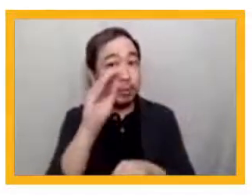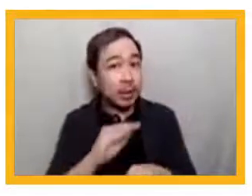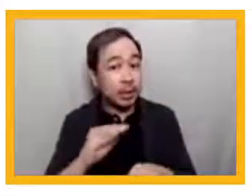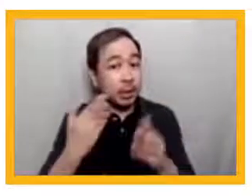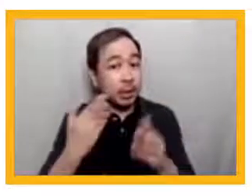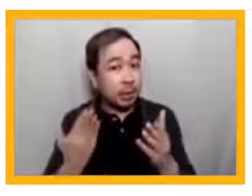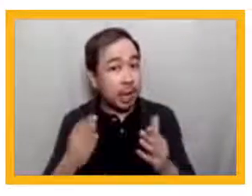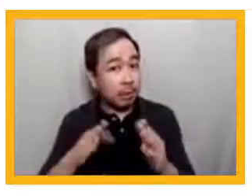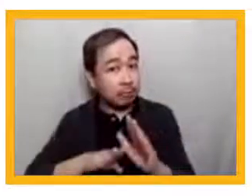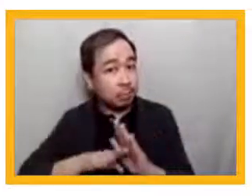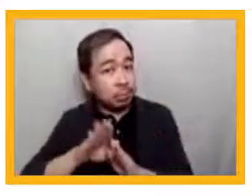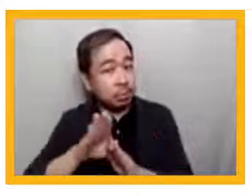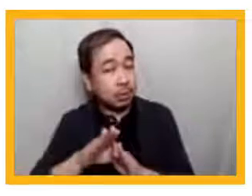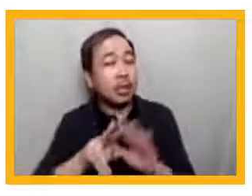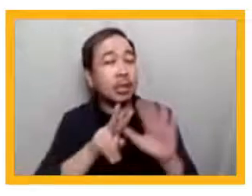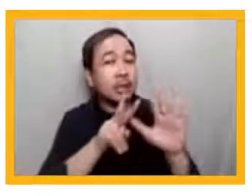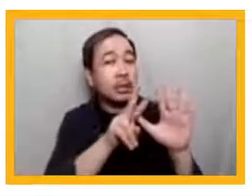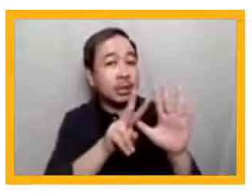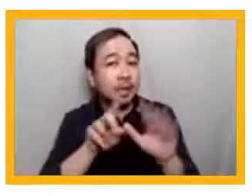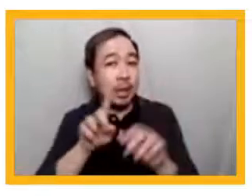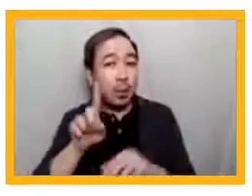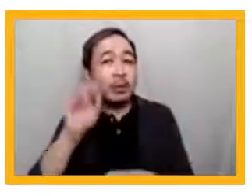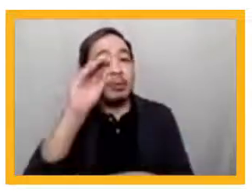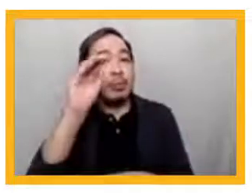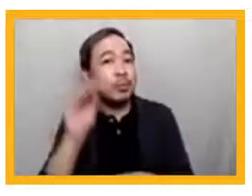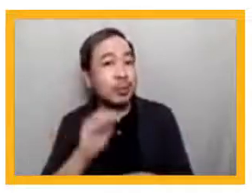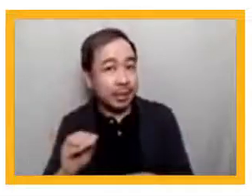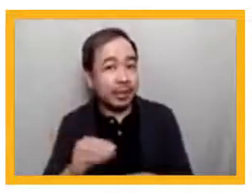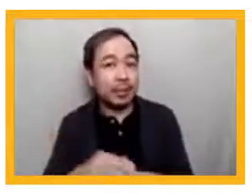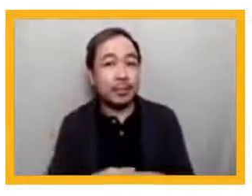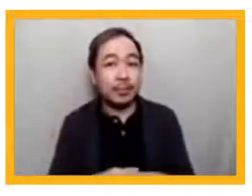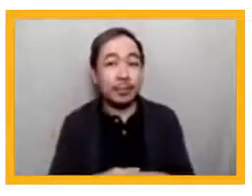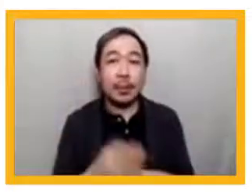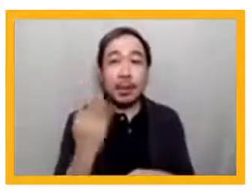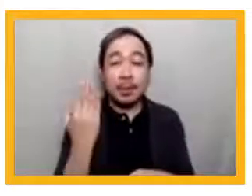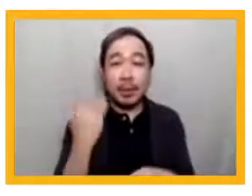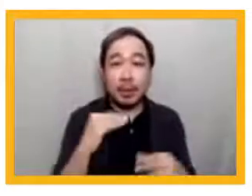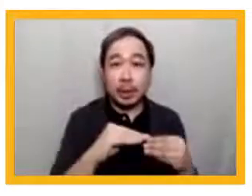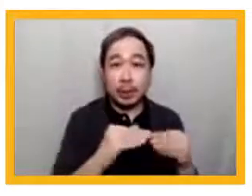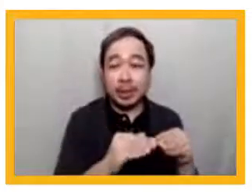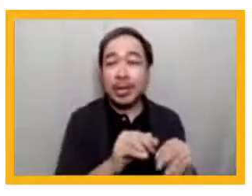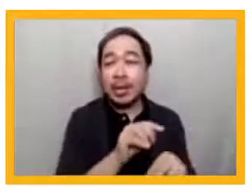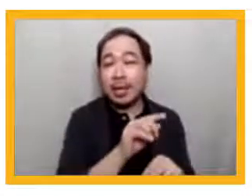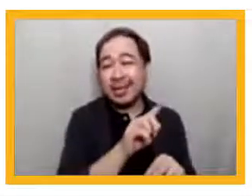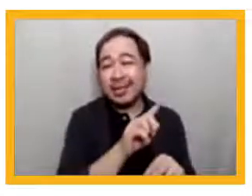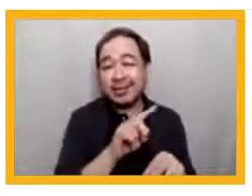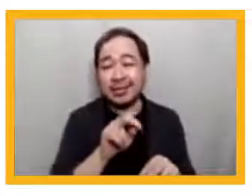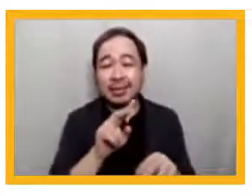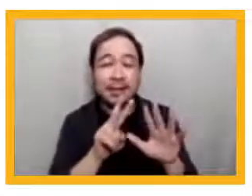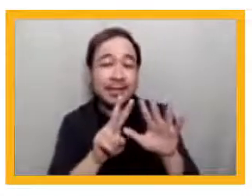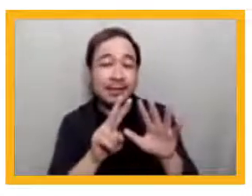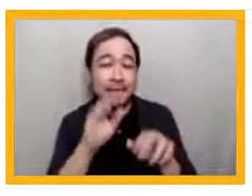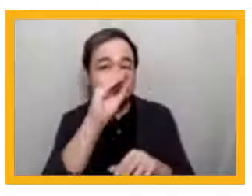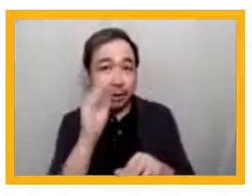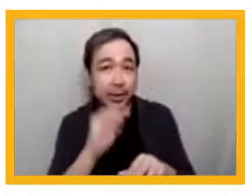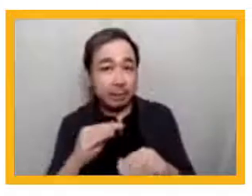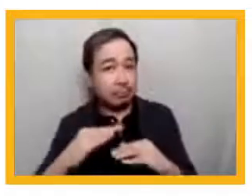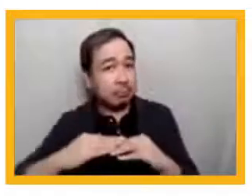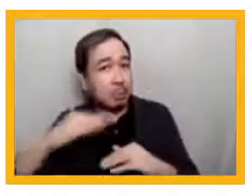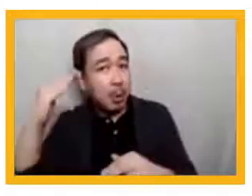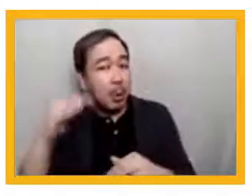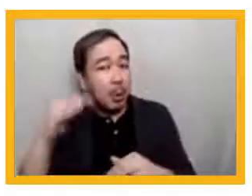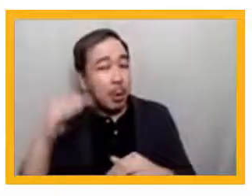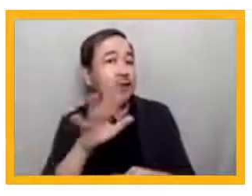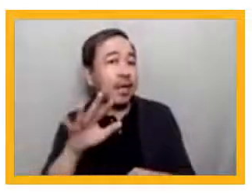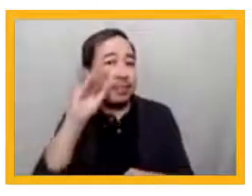Letter sounds improved from a baseline of 17% to an end line of an average of 55%. Conemic